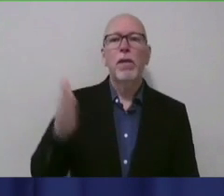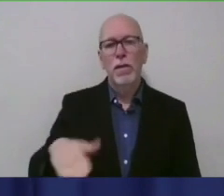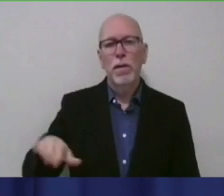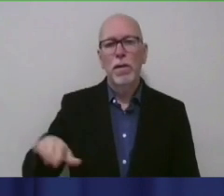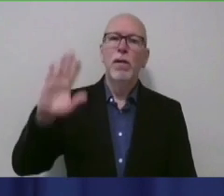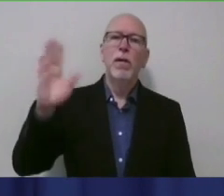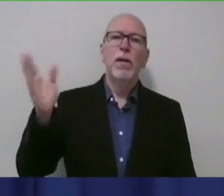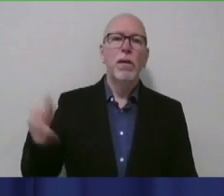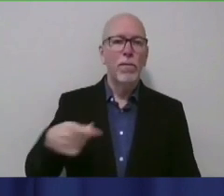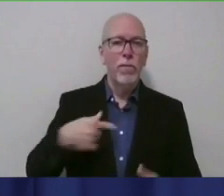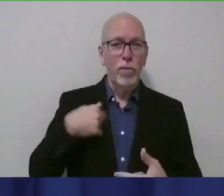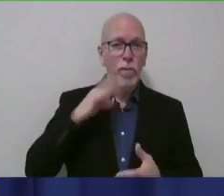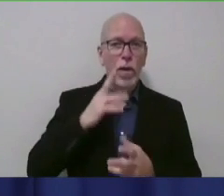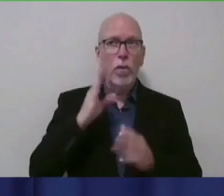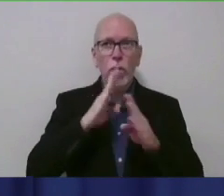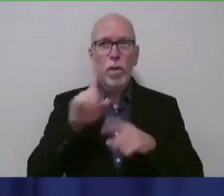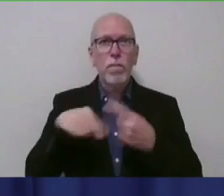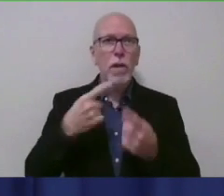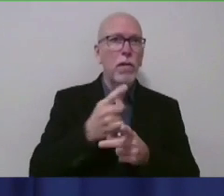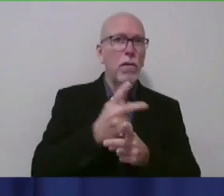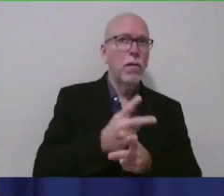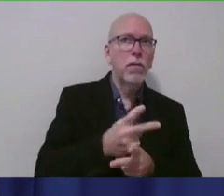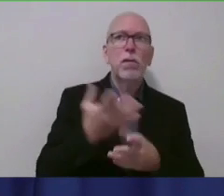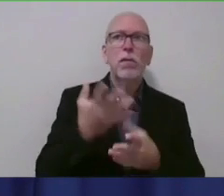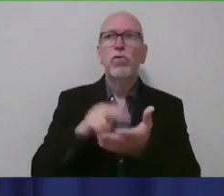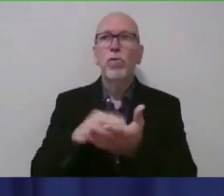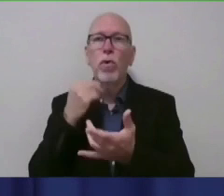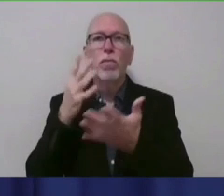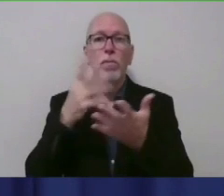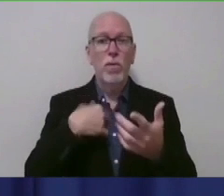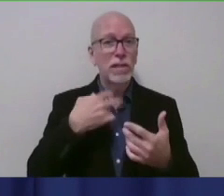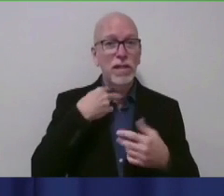precautions in long-term care facilities? Are we just stuck in this cycle?